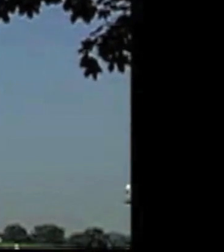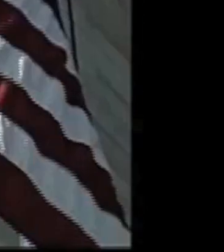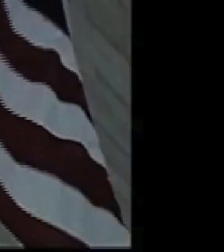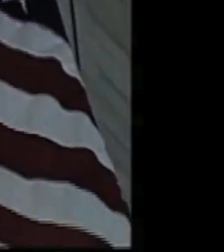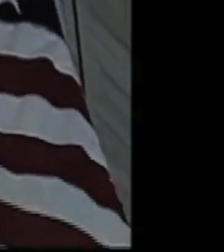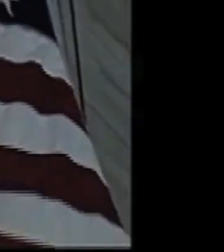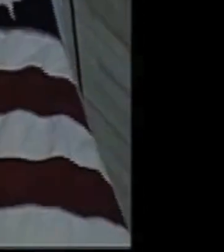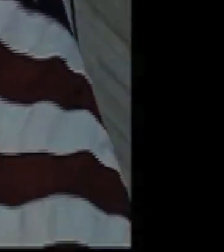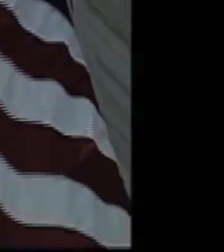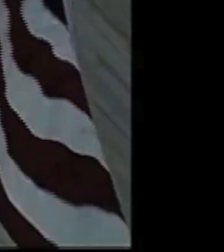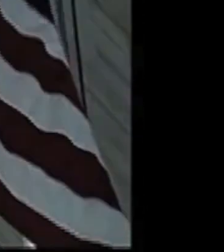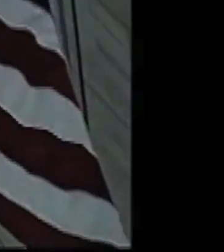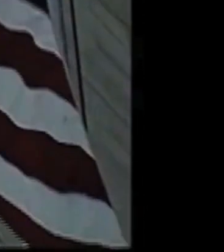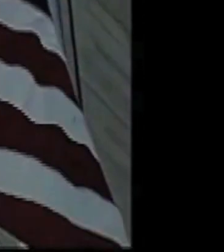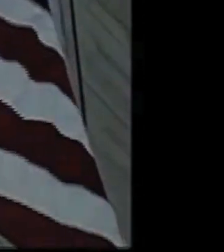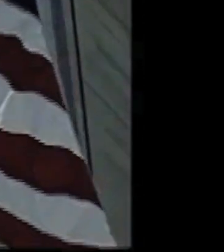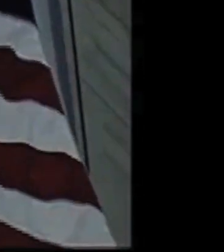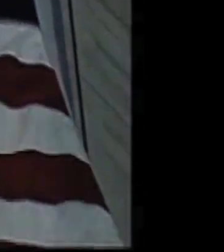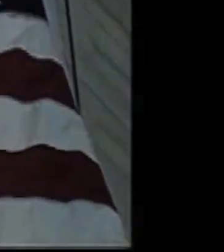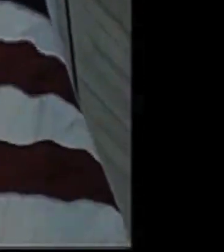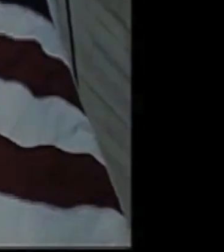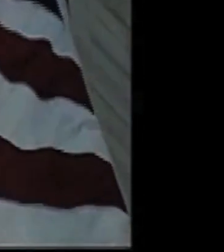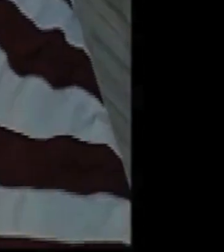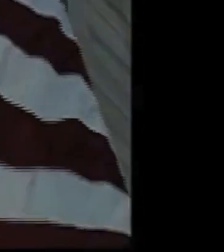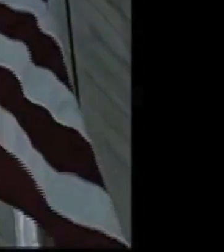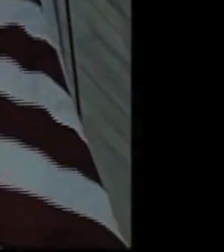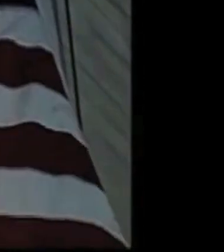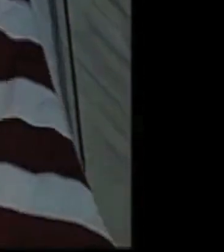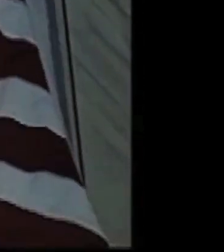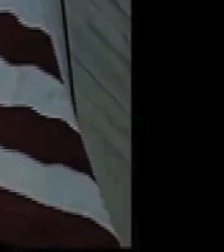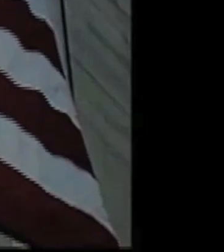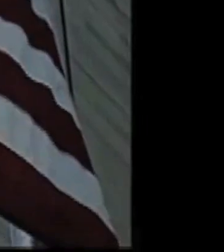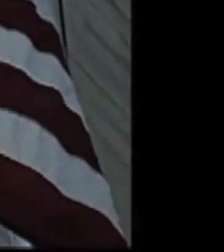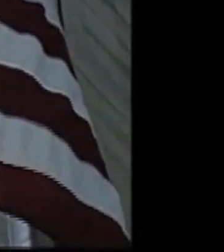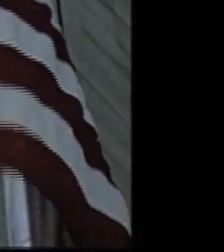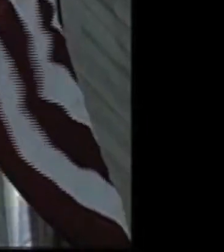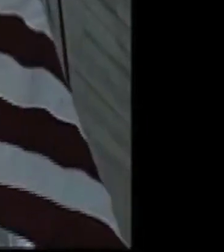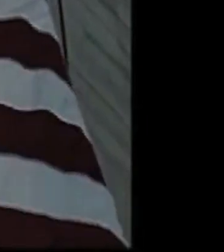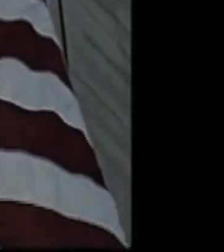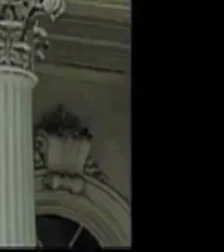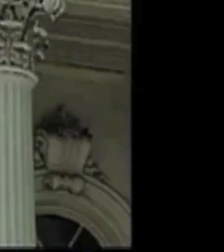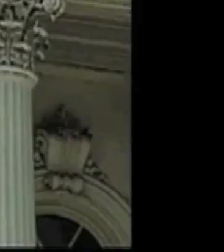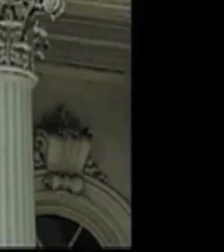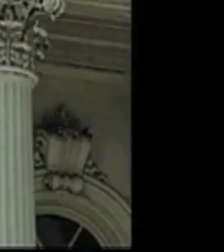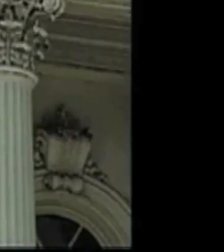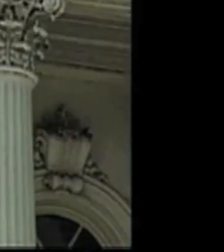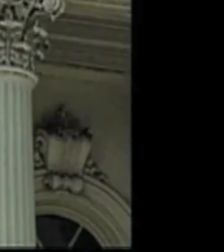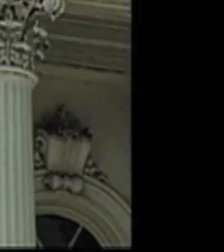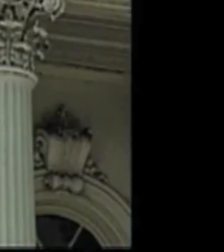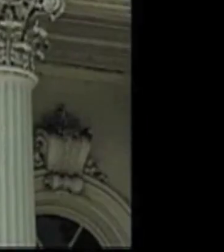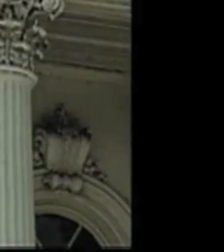I pledge allegiance to the flag of the United States of America and to the Republic for which it stands